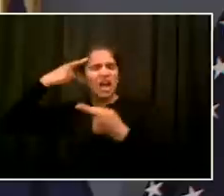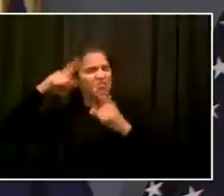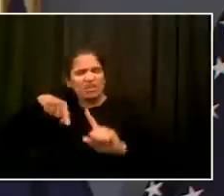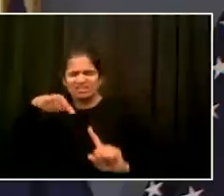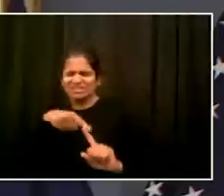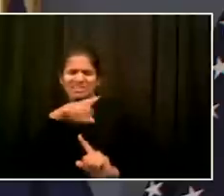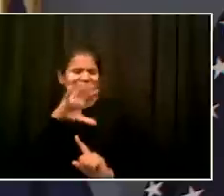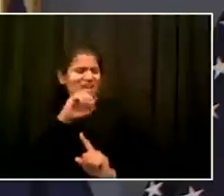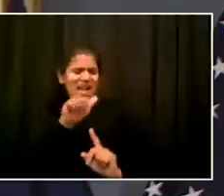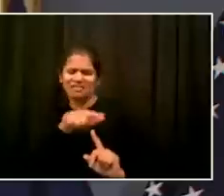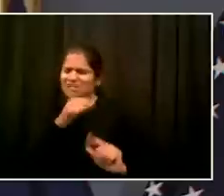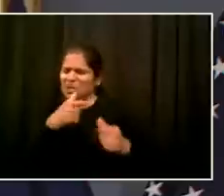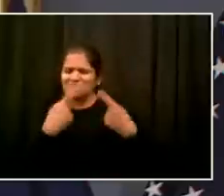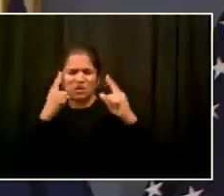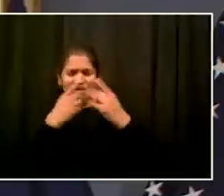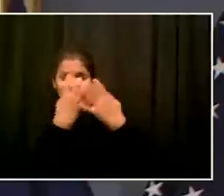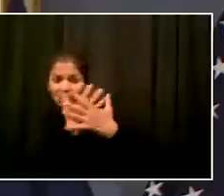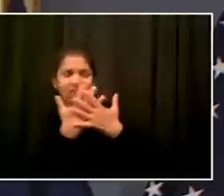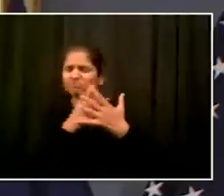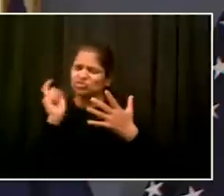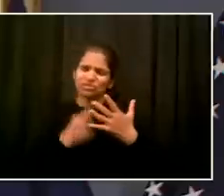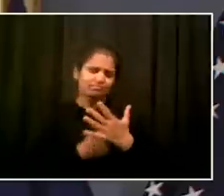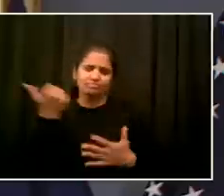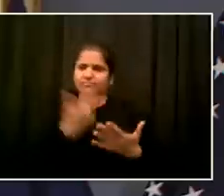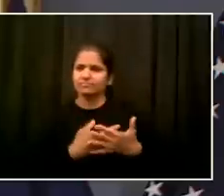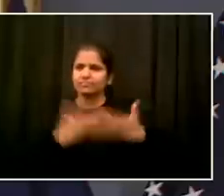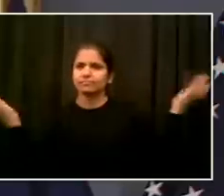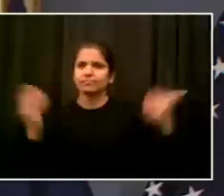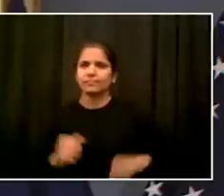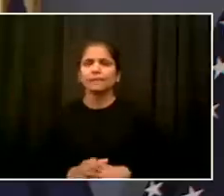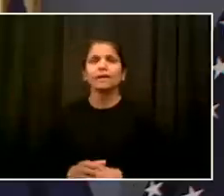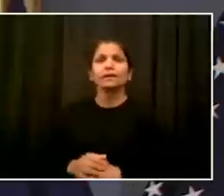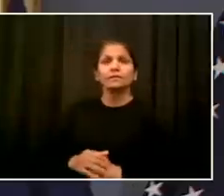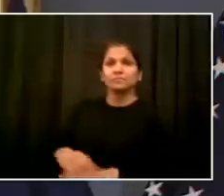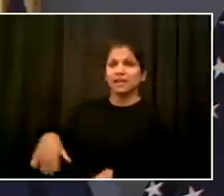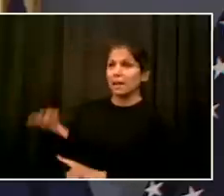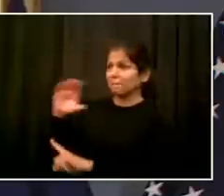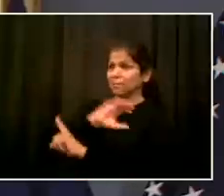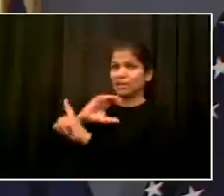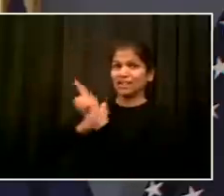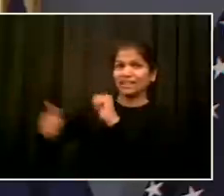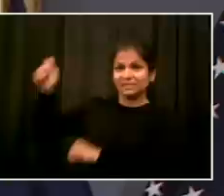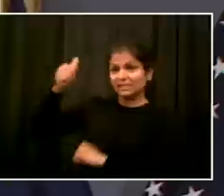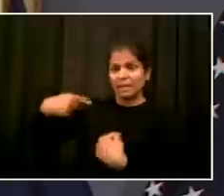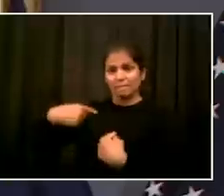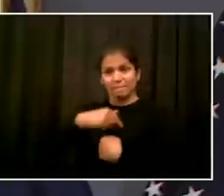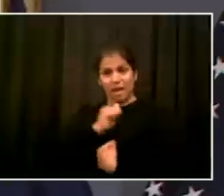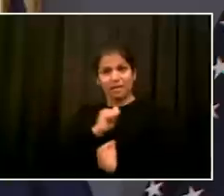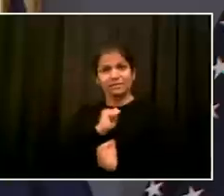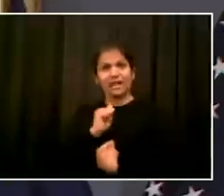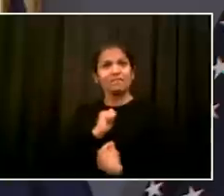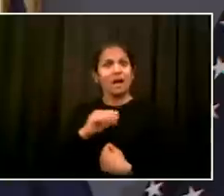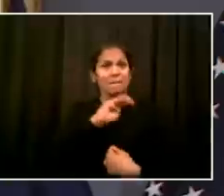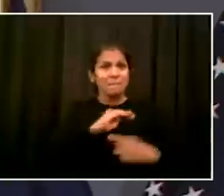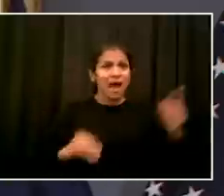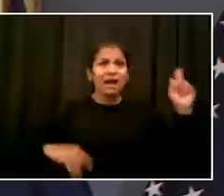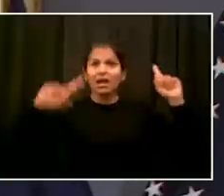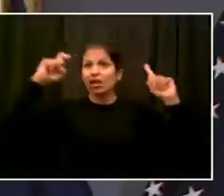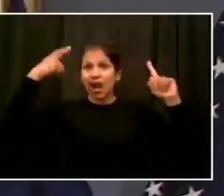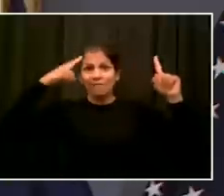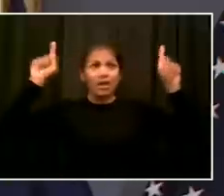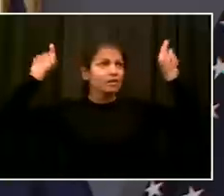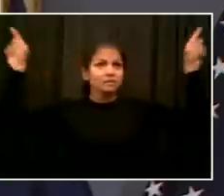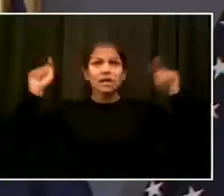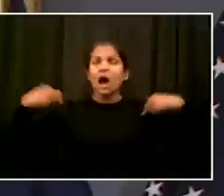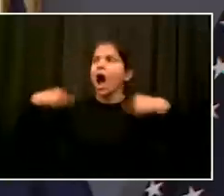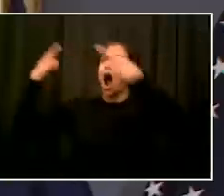saying it, now the governor saying it, I think we have an opportunity to do something very differently here. The current 50A law does not work. It should